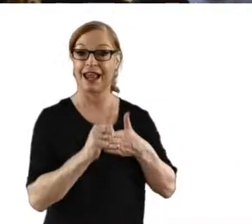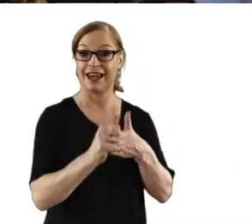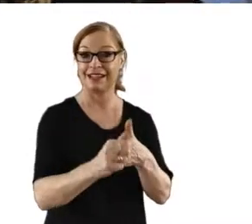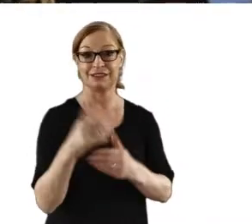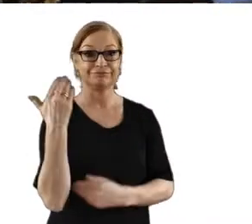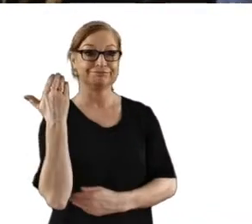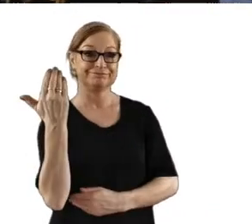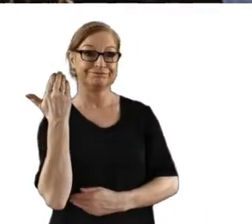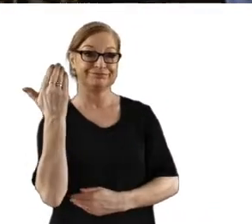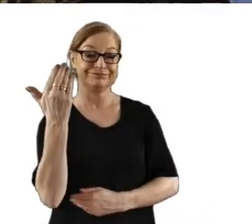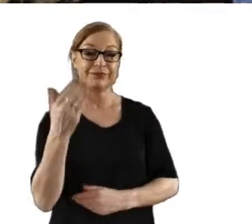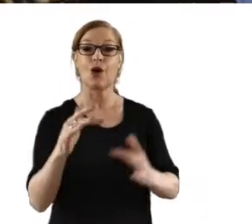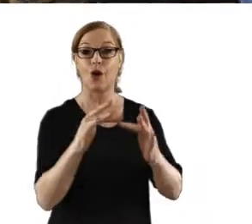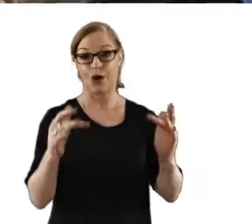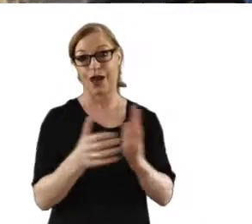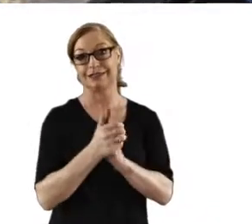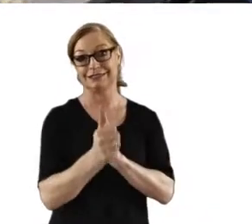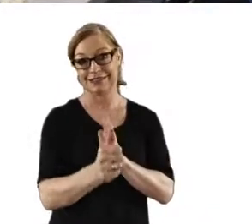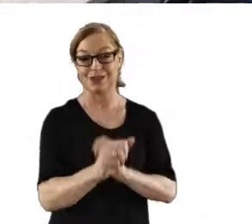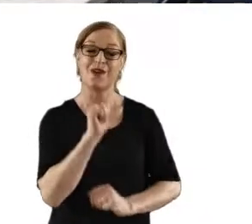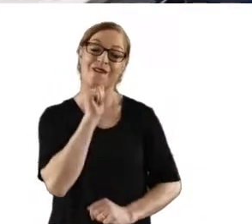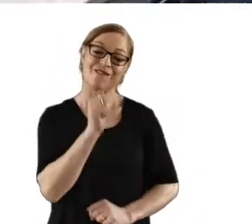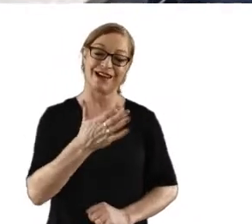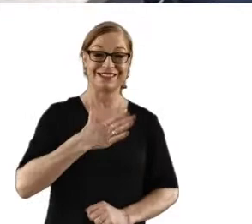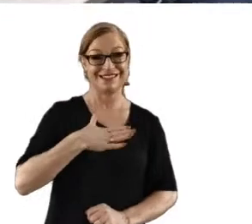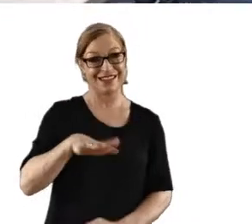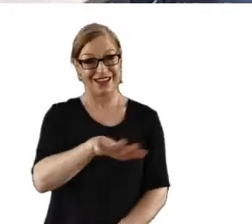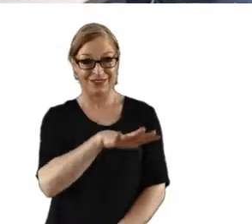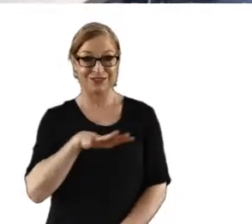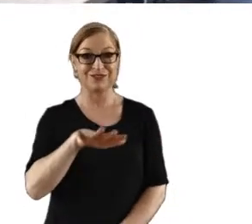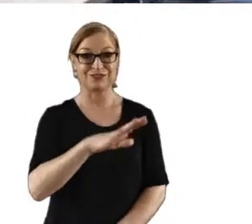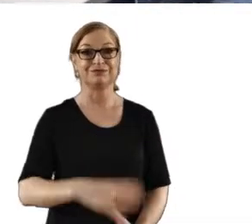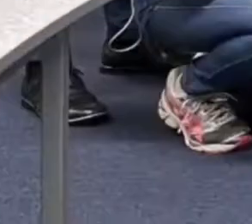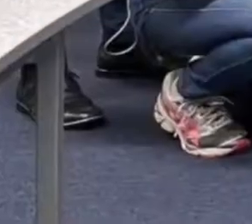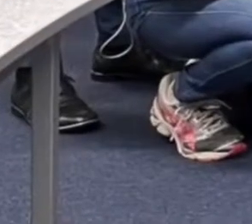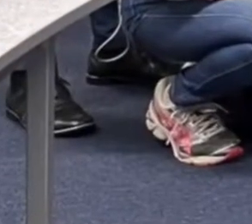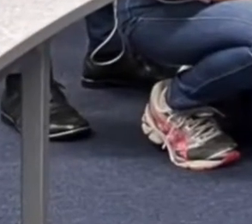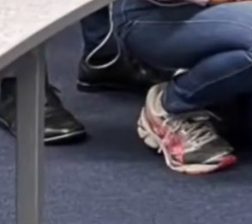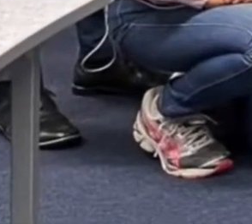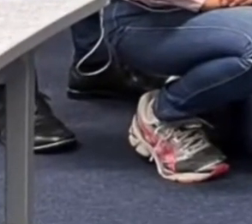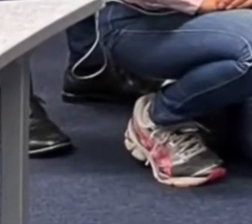leadership, presentation and online skills in a fun and safe environment.